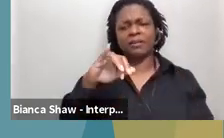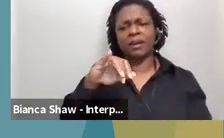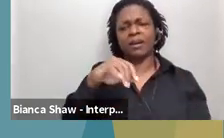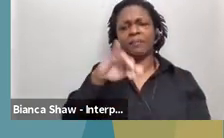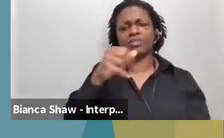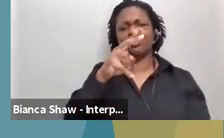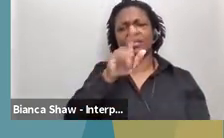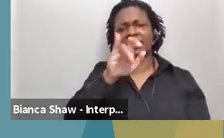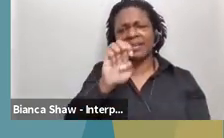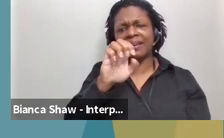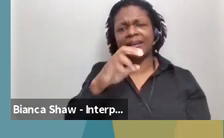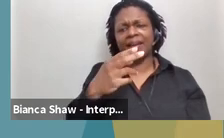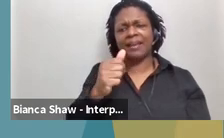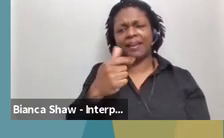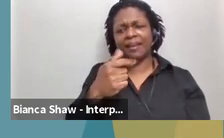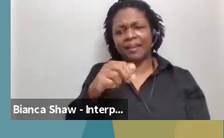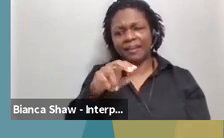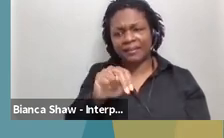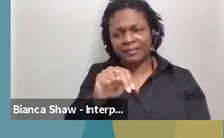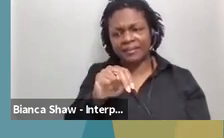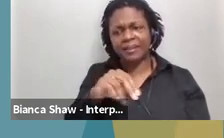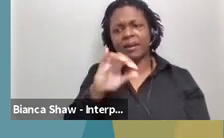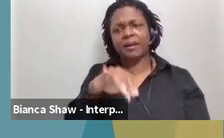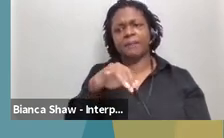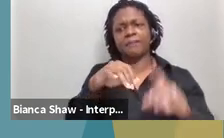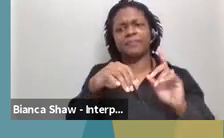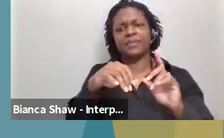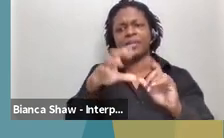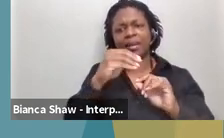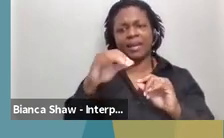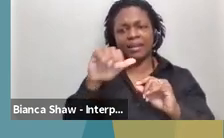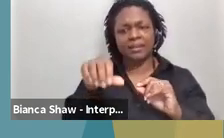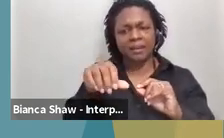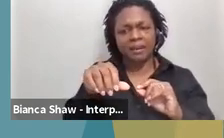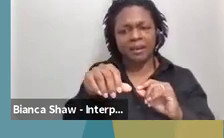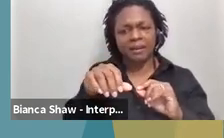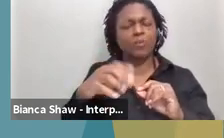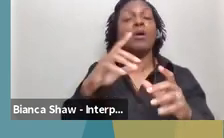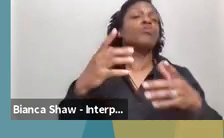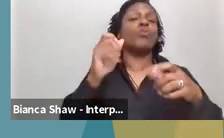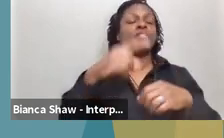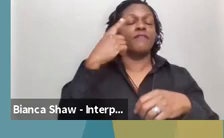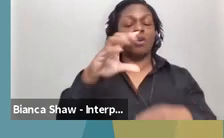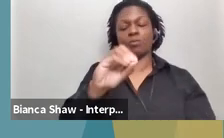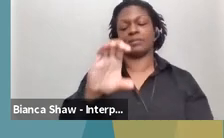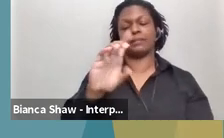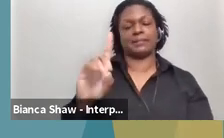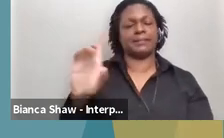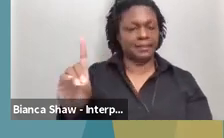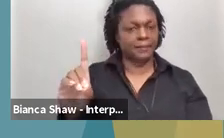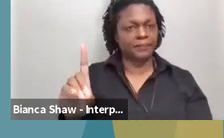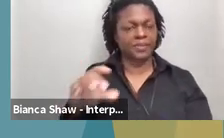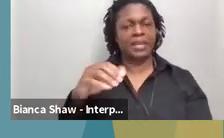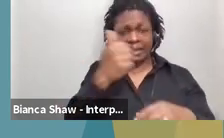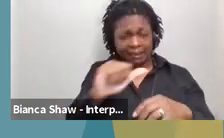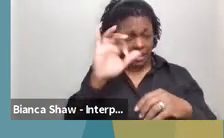any of the behavioral health services that were cut under the previous administration been restored, especially the community